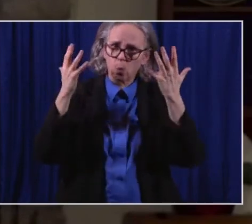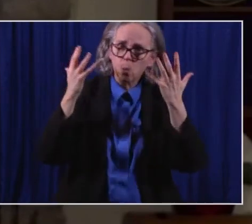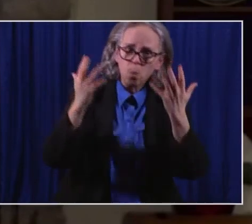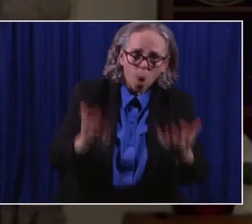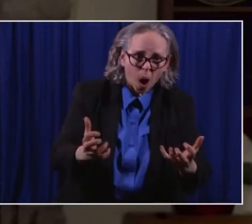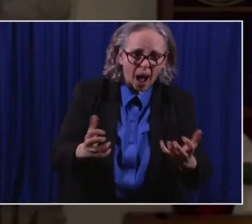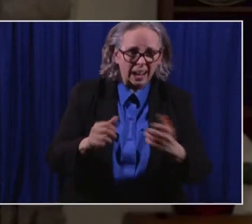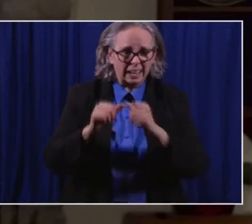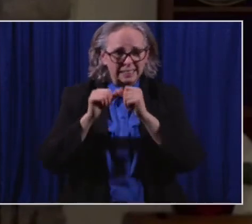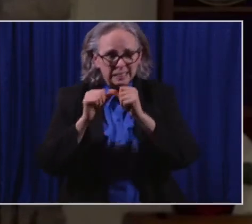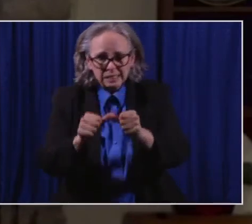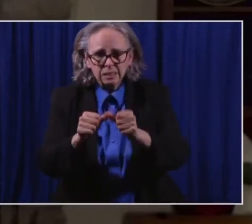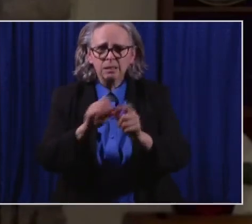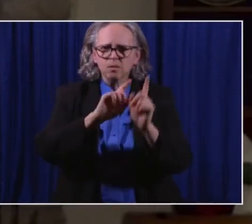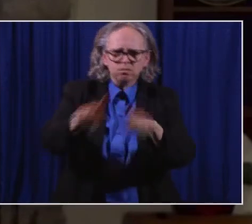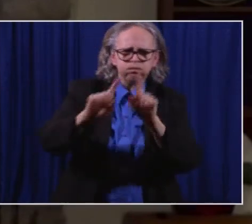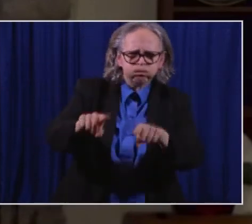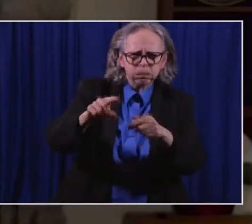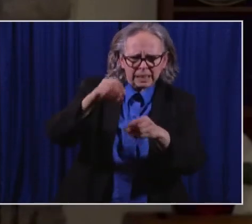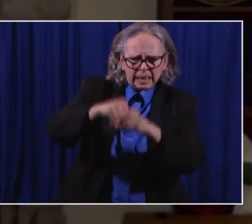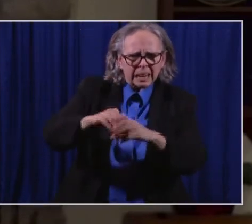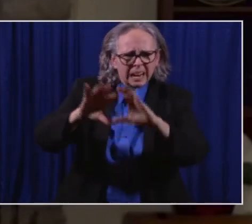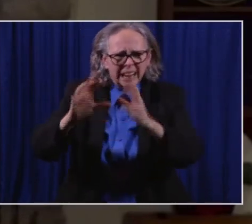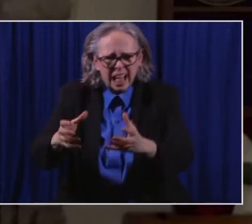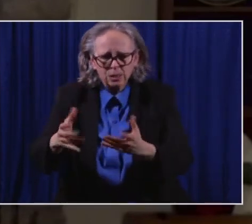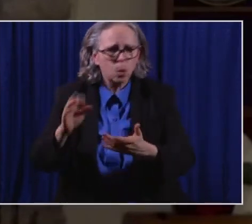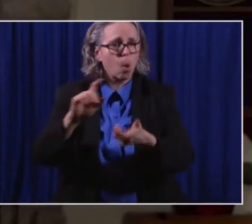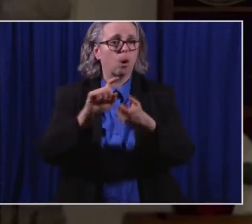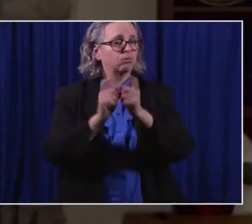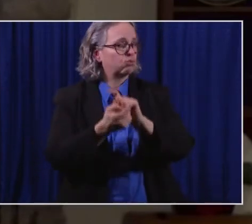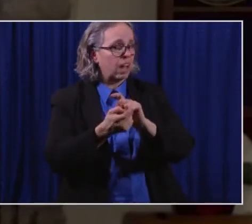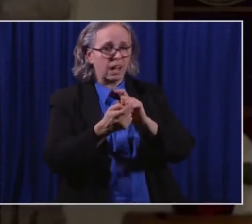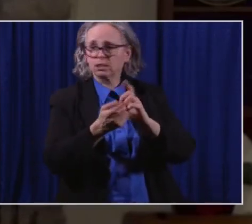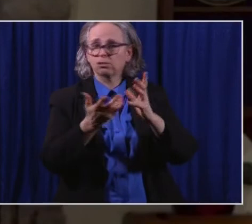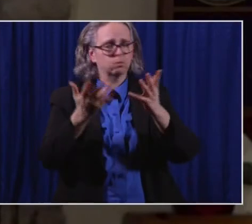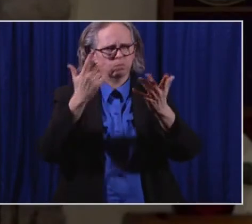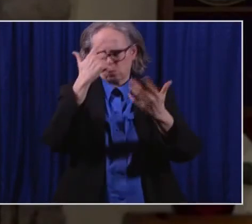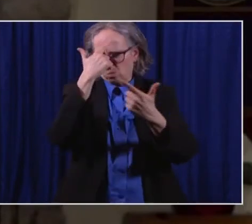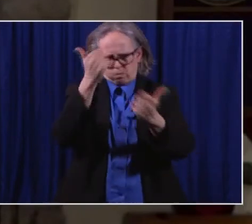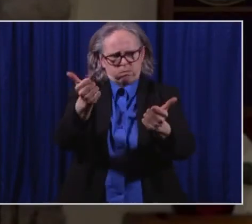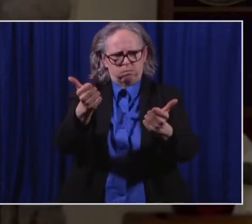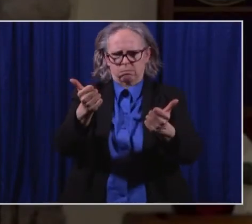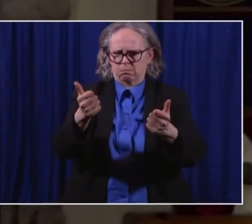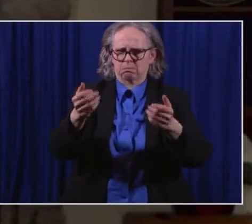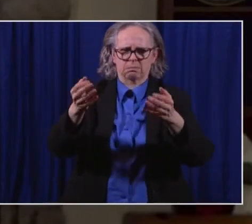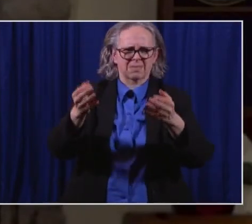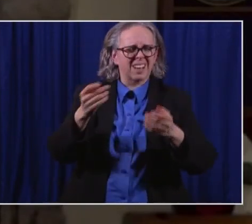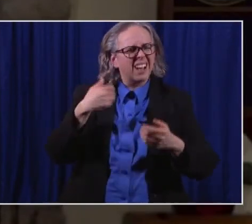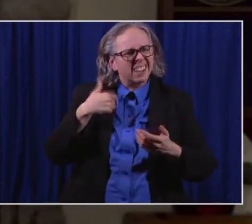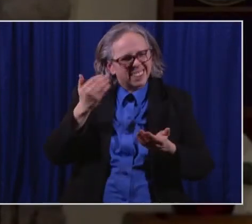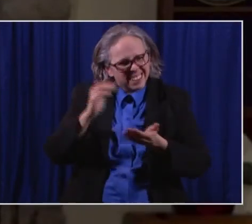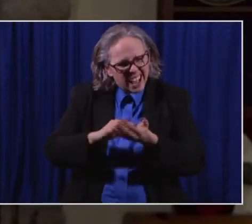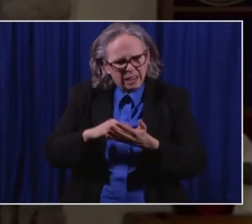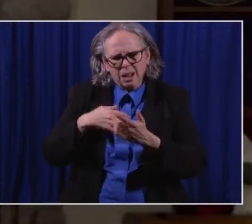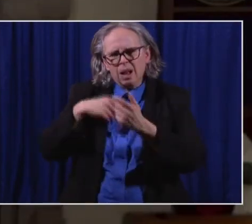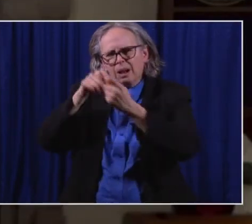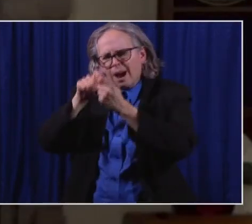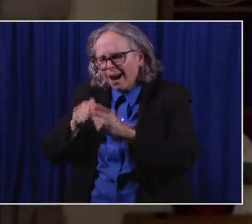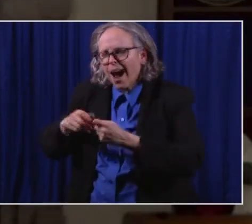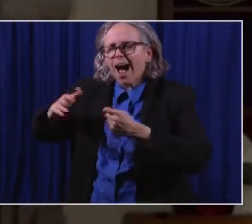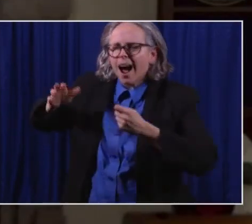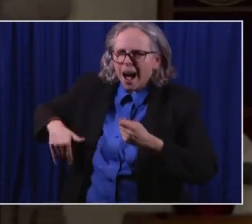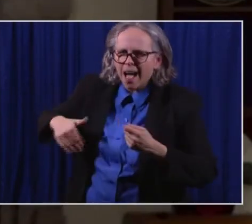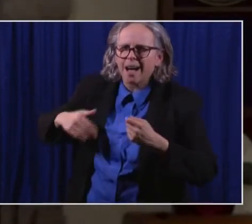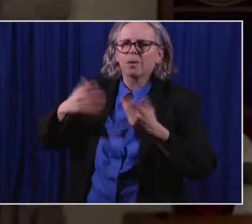that opportunity will be there. Now, we're still working out the details, but again, our goal is to have kids back in school